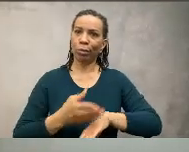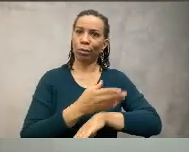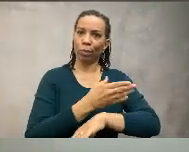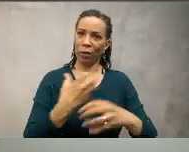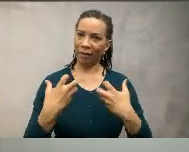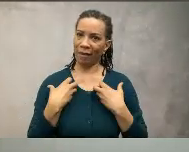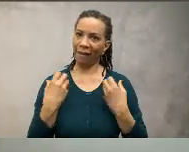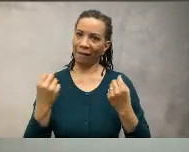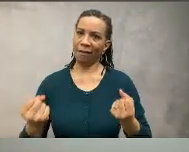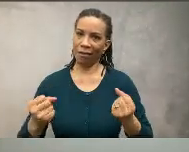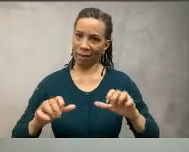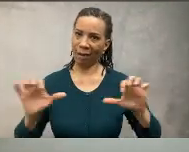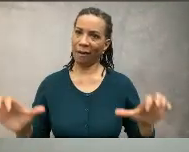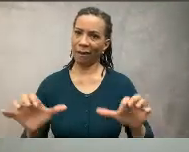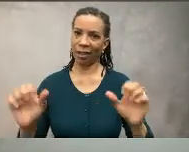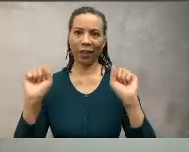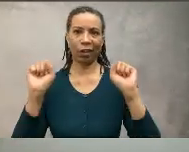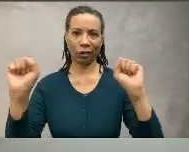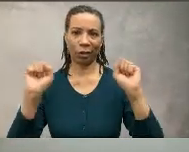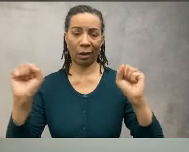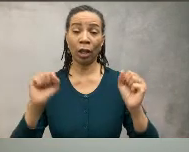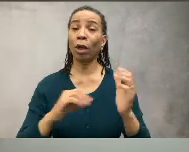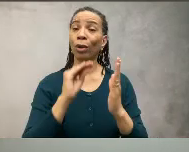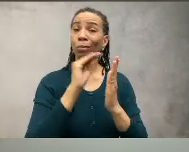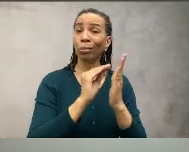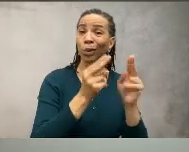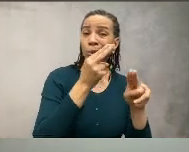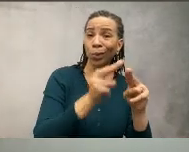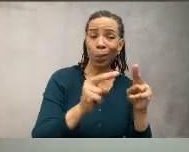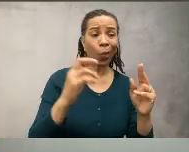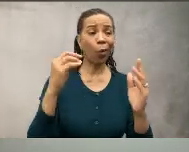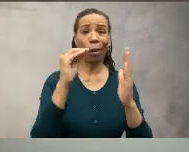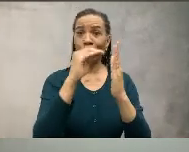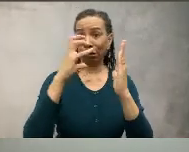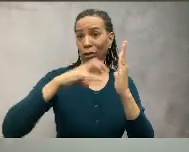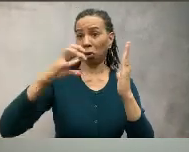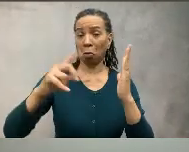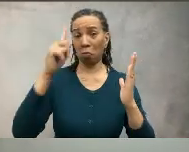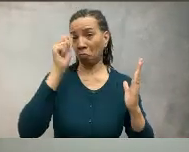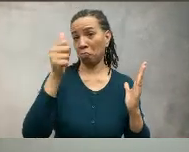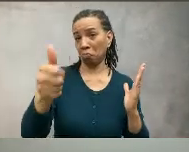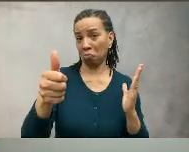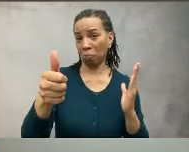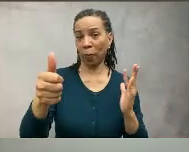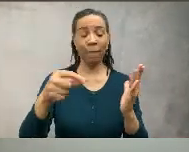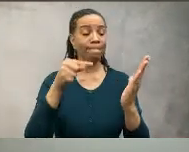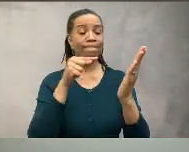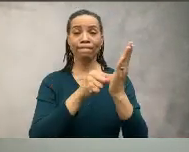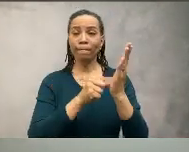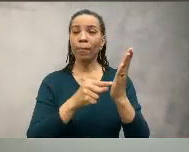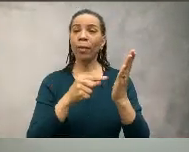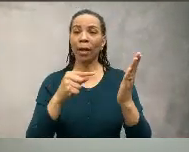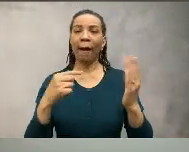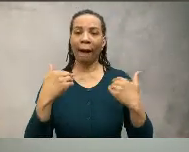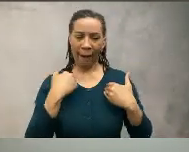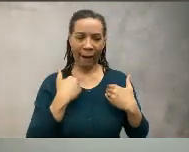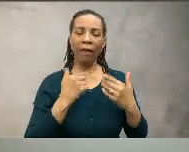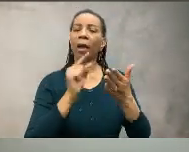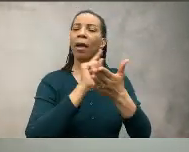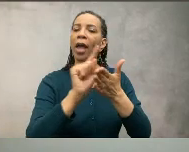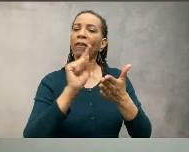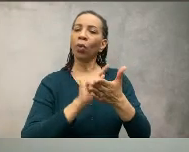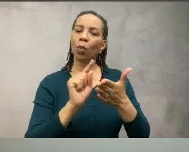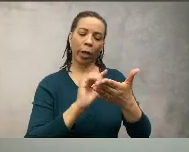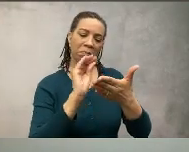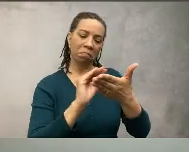and maintain changes in your overall level of physical activity. You can be as simple or as elaborate as you want. The walking plan includes a